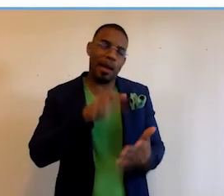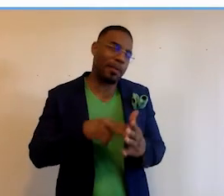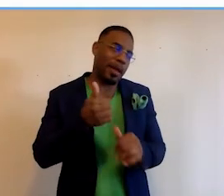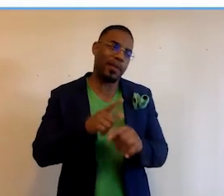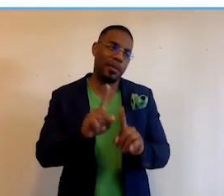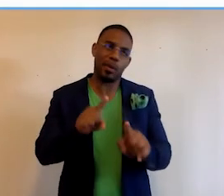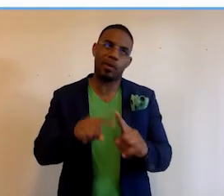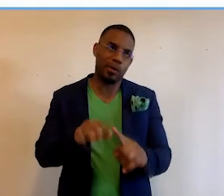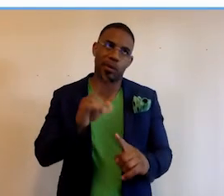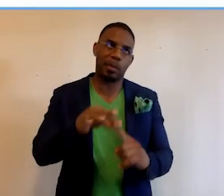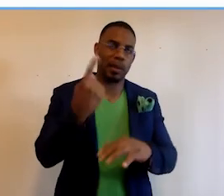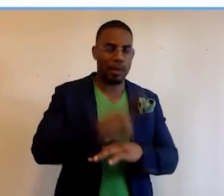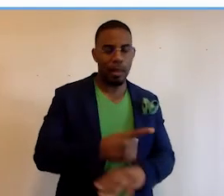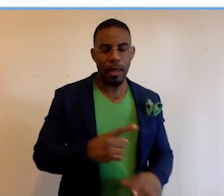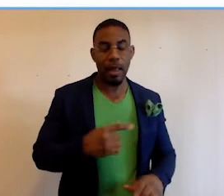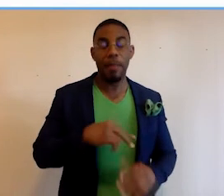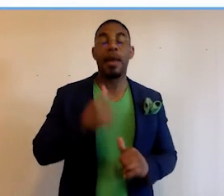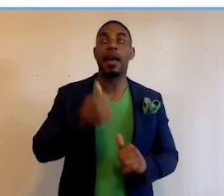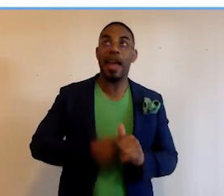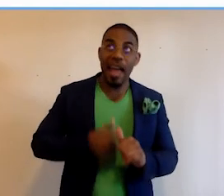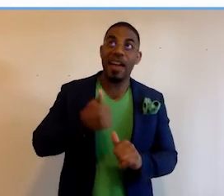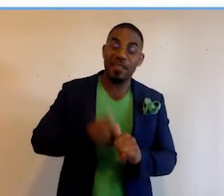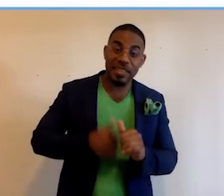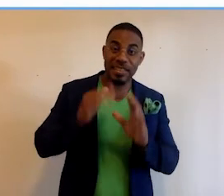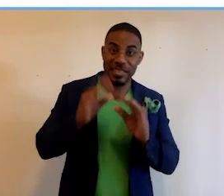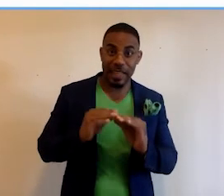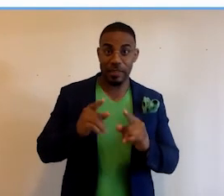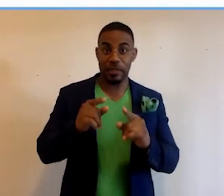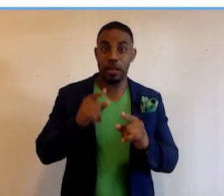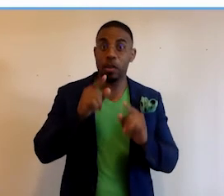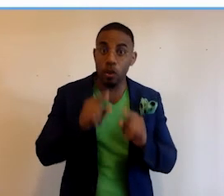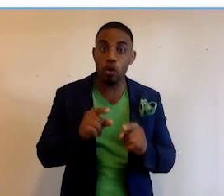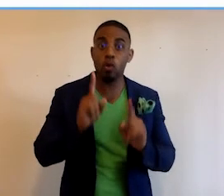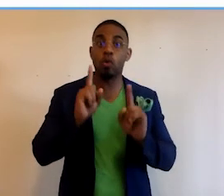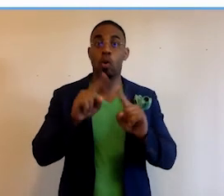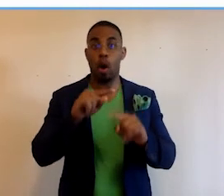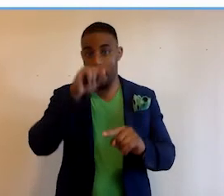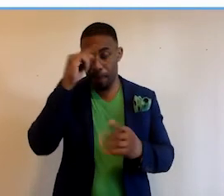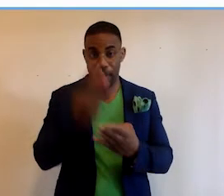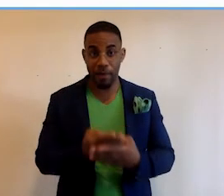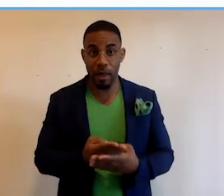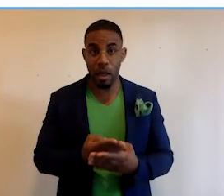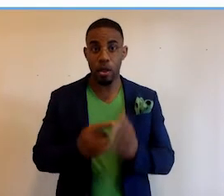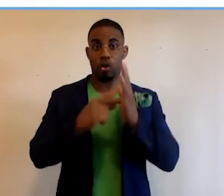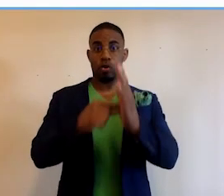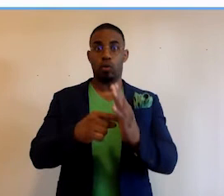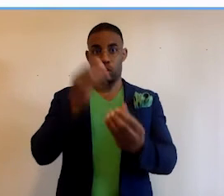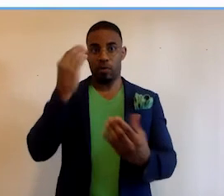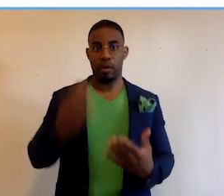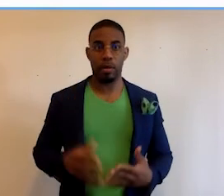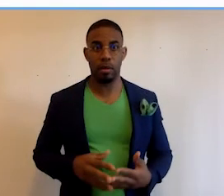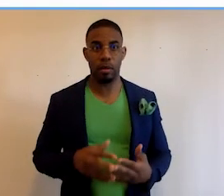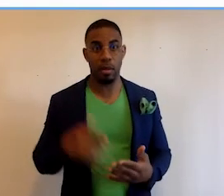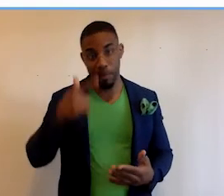every time you go for a particular day, I mean every single session that you go to on Black Facts shows you new information.